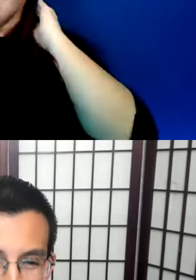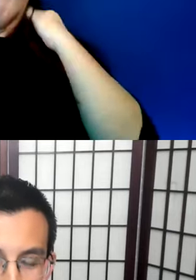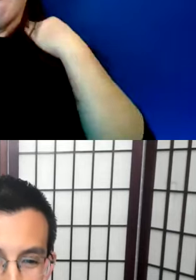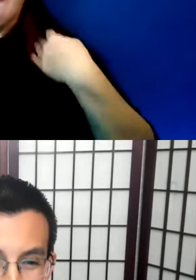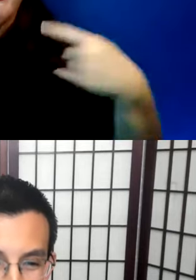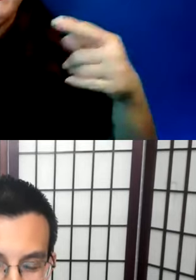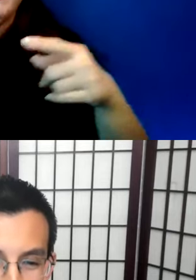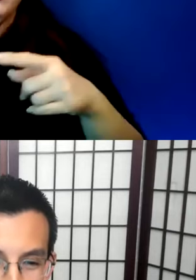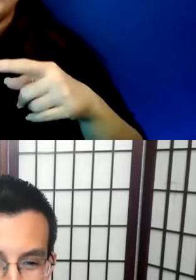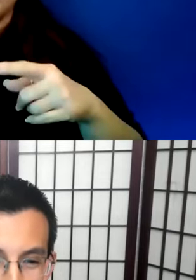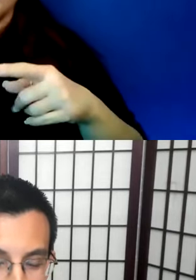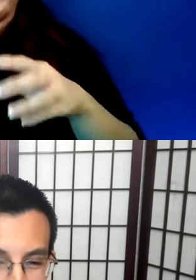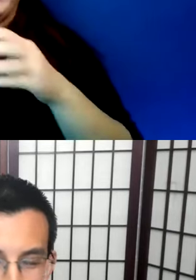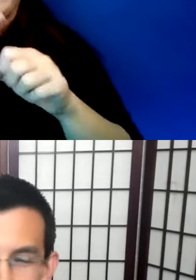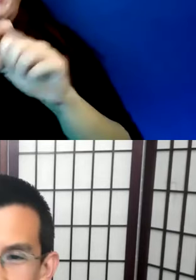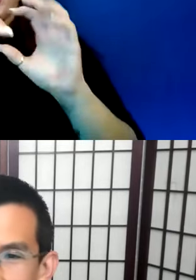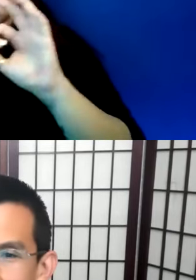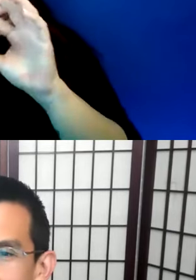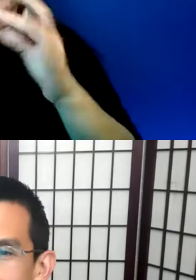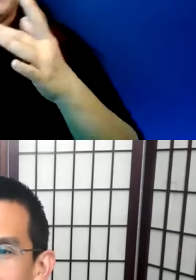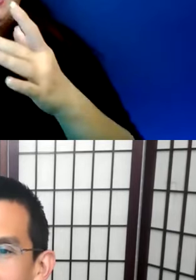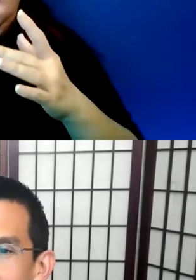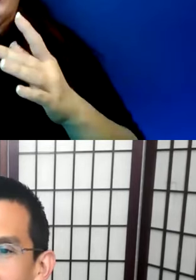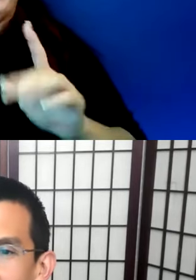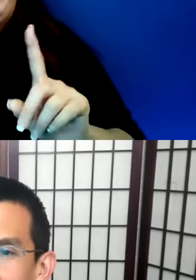you know, people in the relational networks of those who are paid.